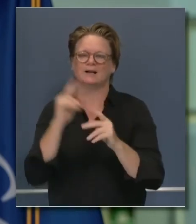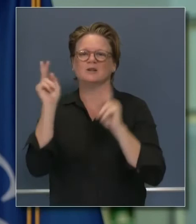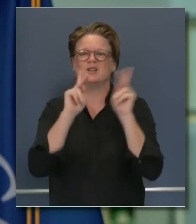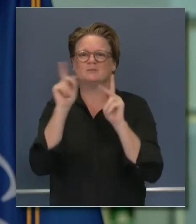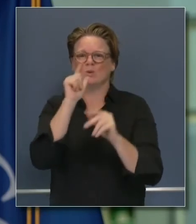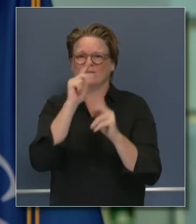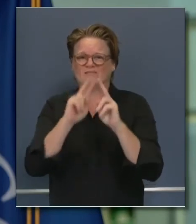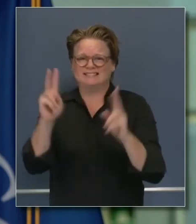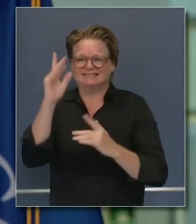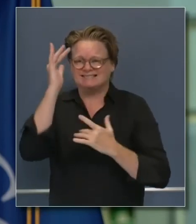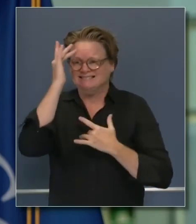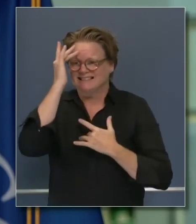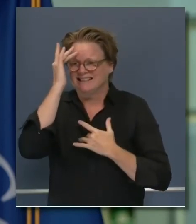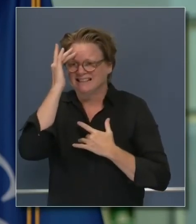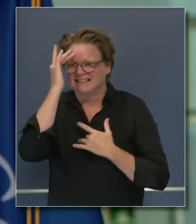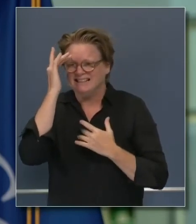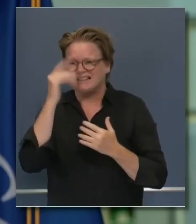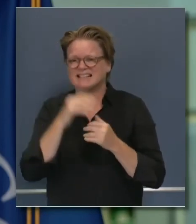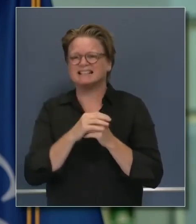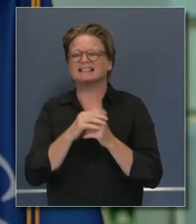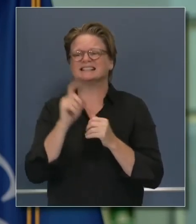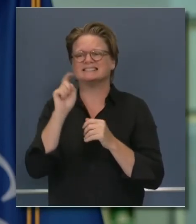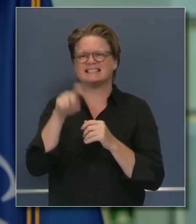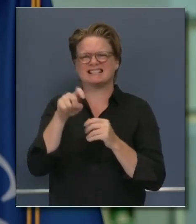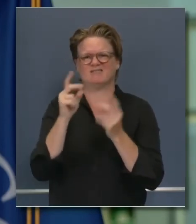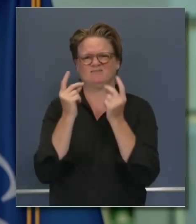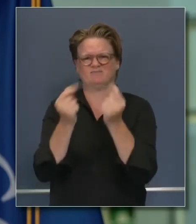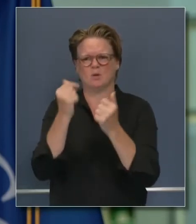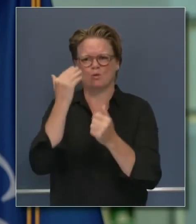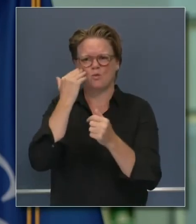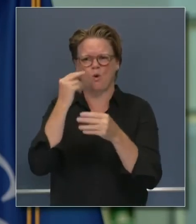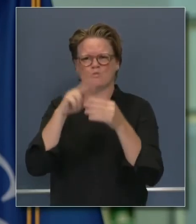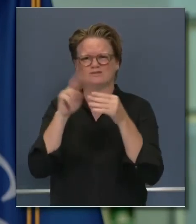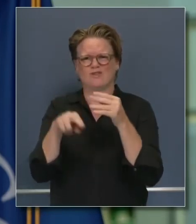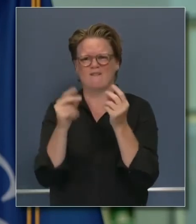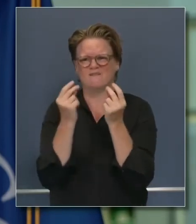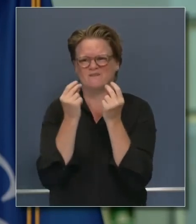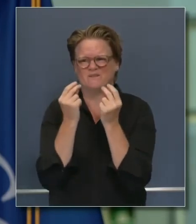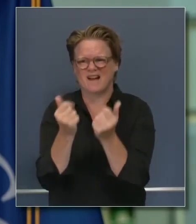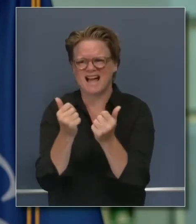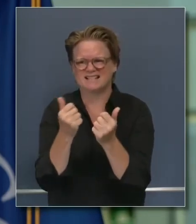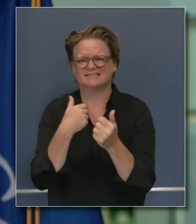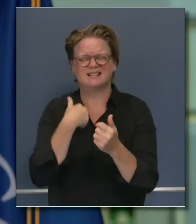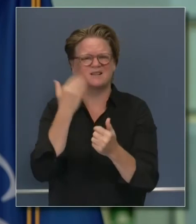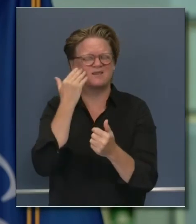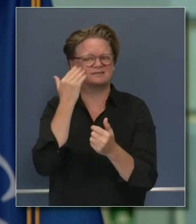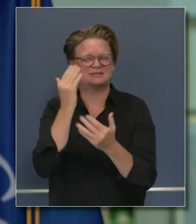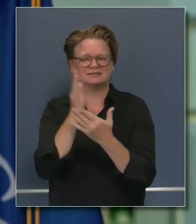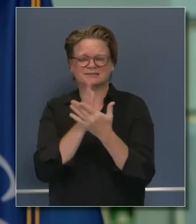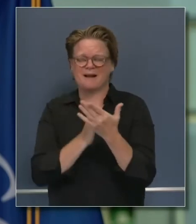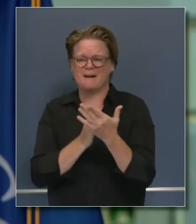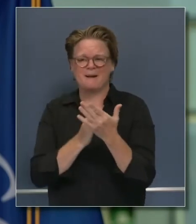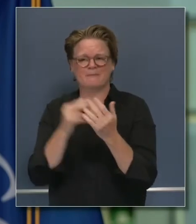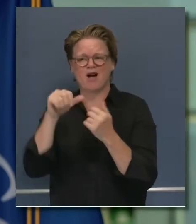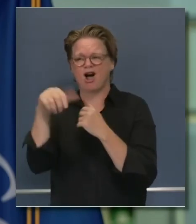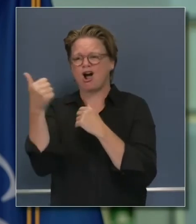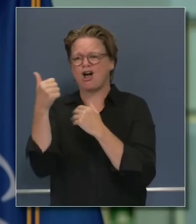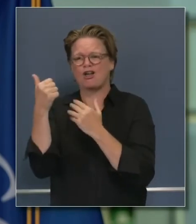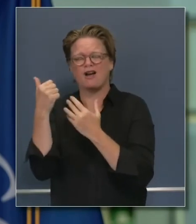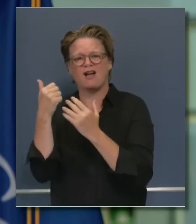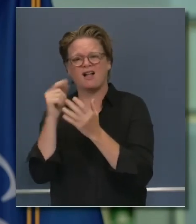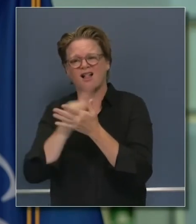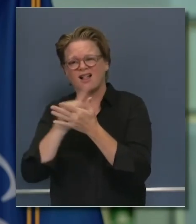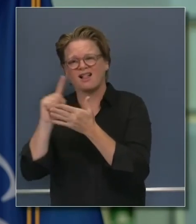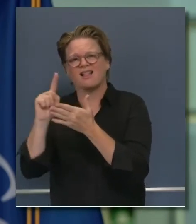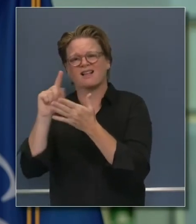want to know right away, and that's still achievable, but when we were experiencing the longest turnaround time issues, we